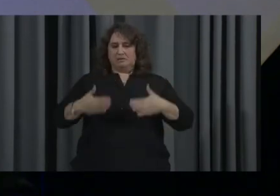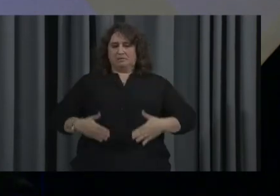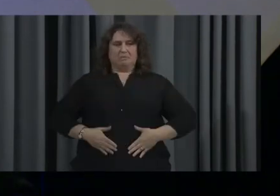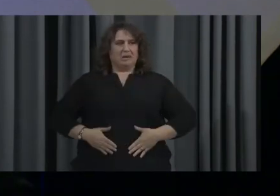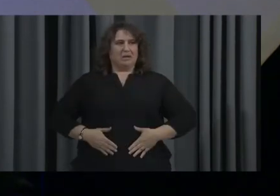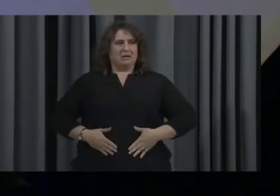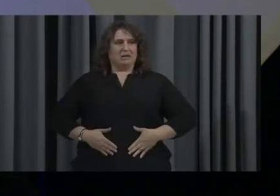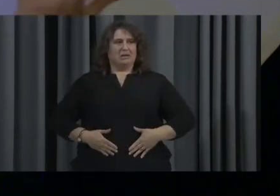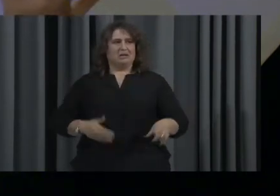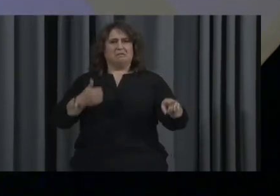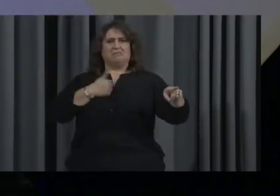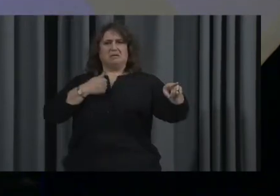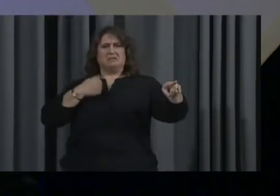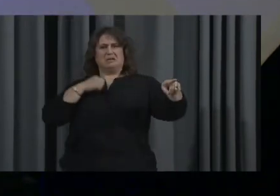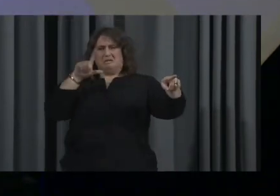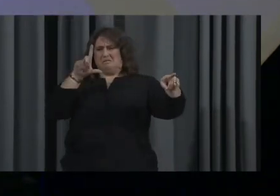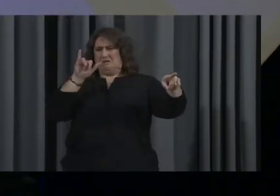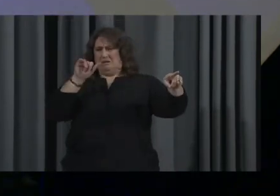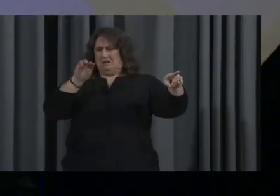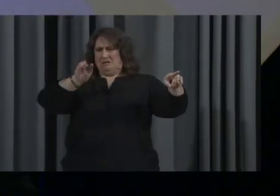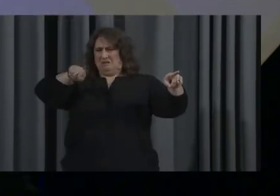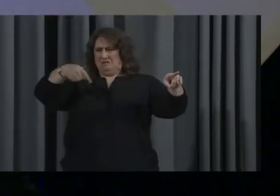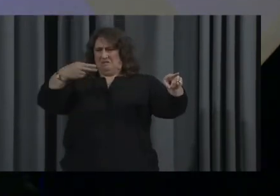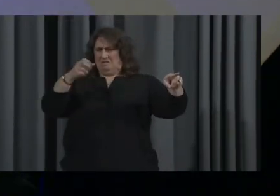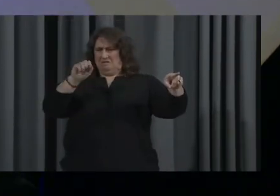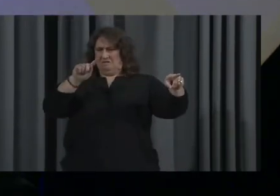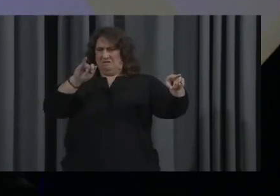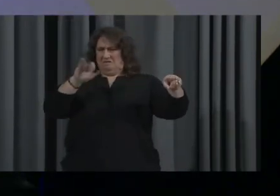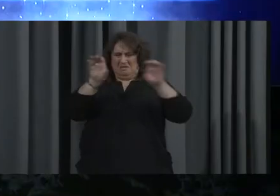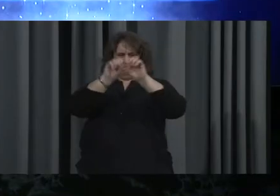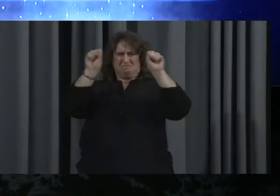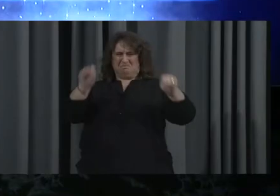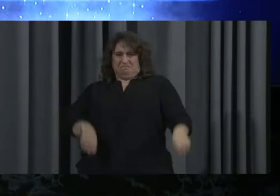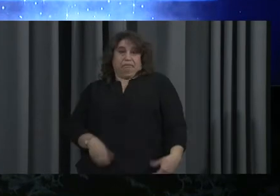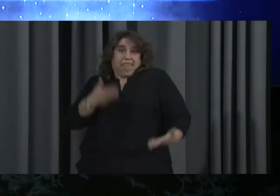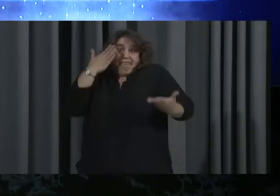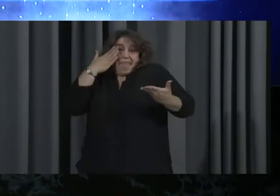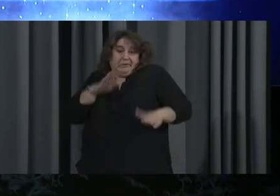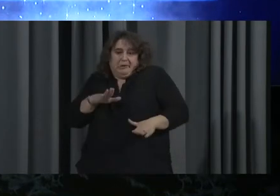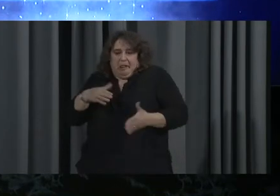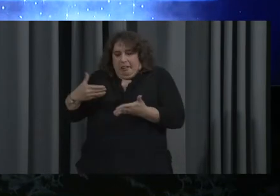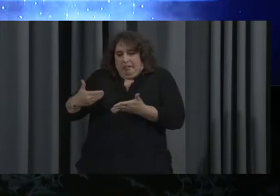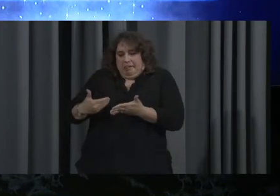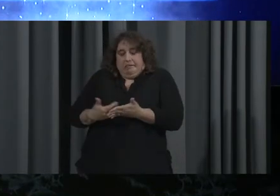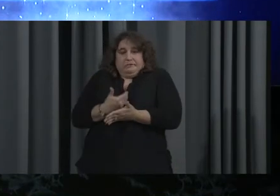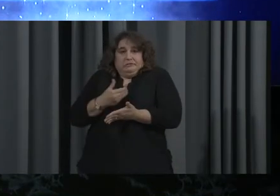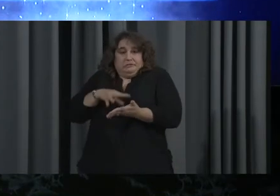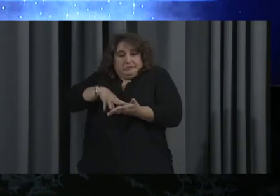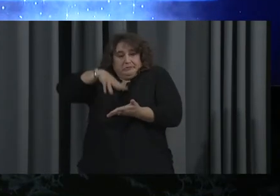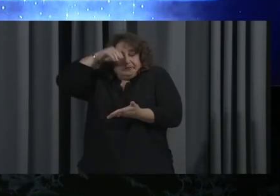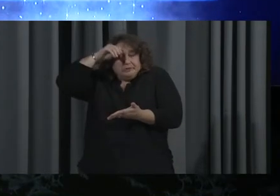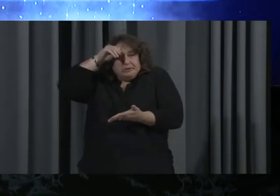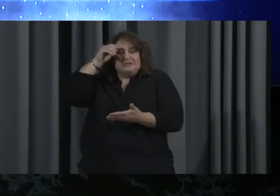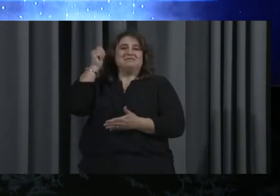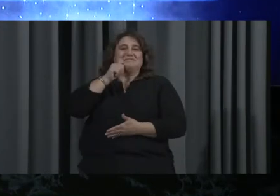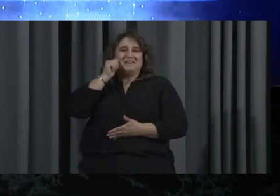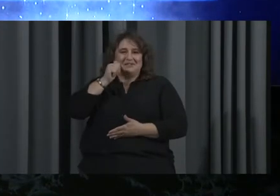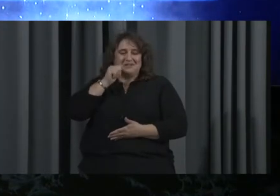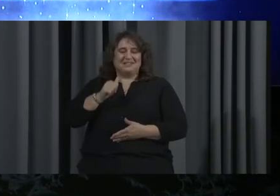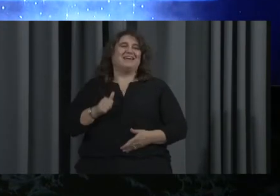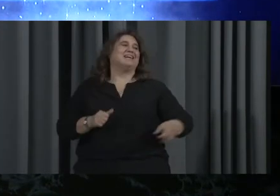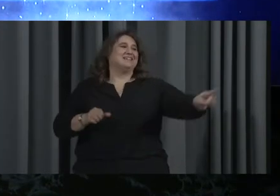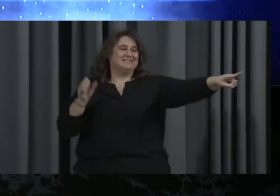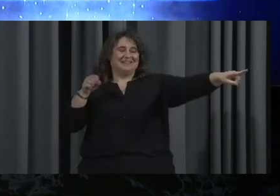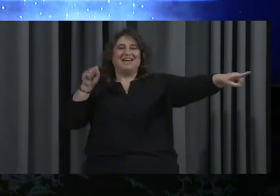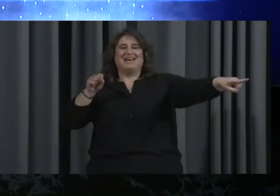know, the lymphatic system, I didn't know. Yeah. I didn't know that one. I learned something new every day, right? Yeah. It constantly changes, too,